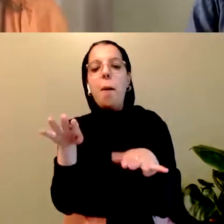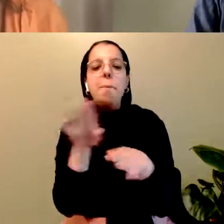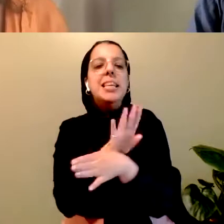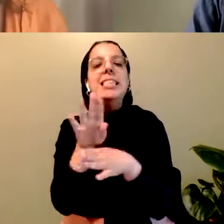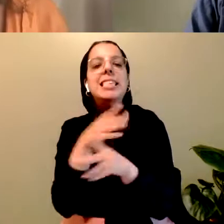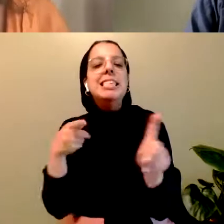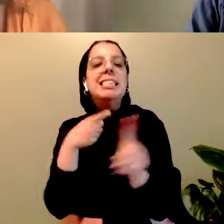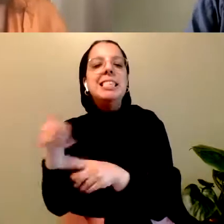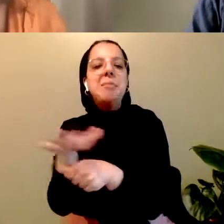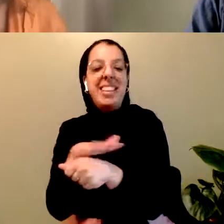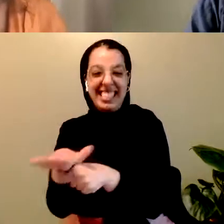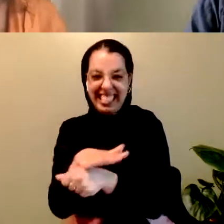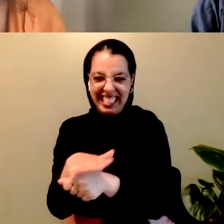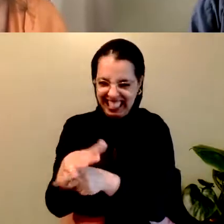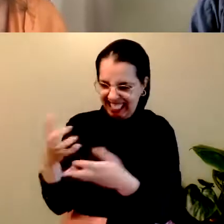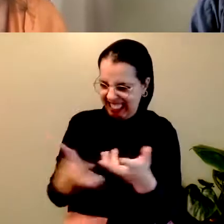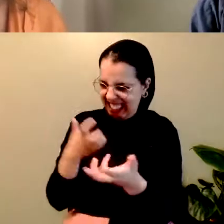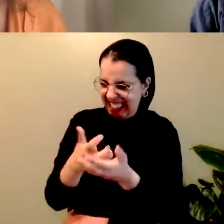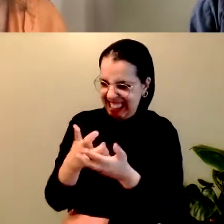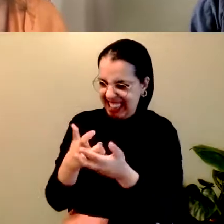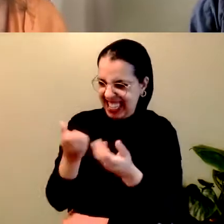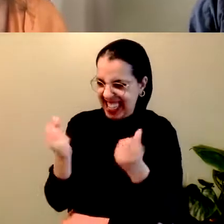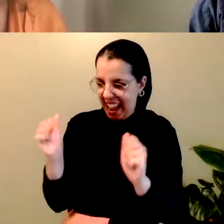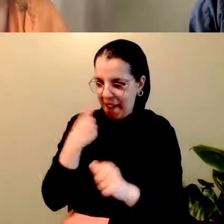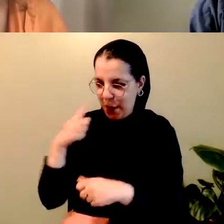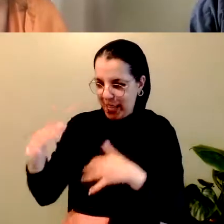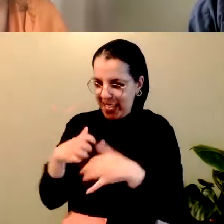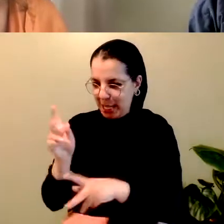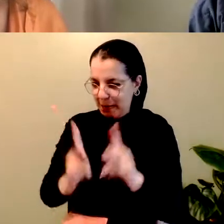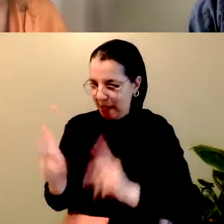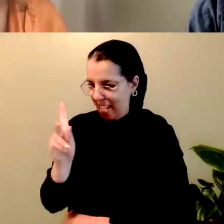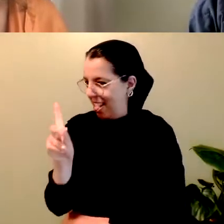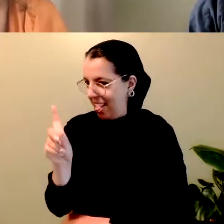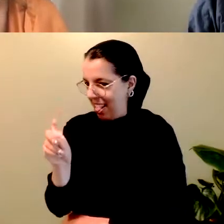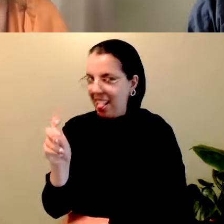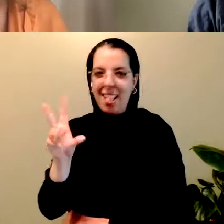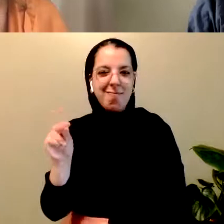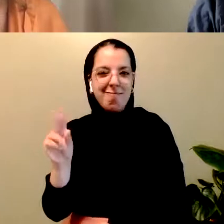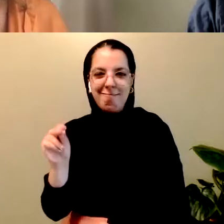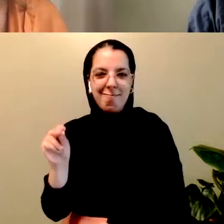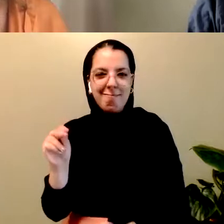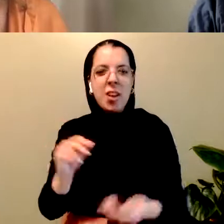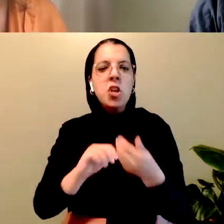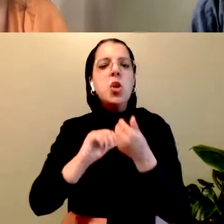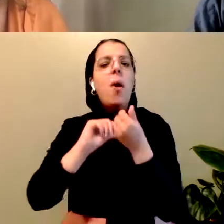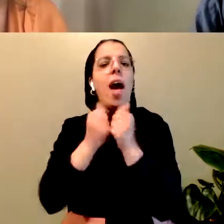So, the challenge then is how do you make the space less colonial, corporate, and bureaucratic?